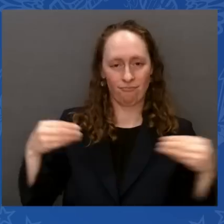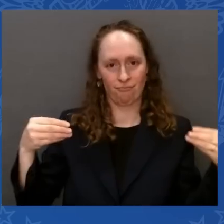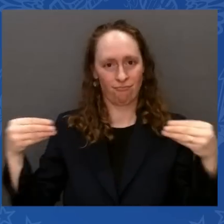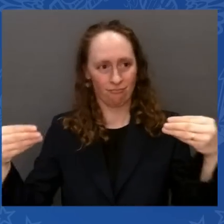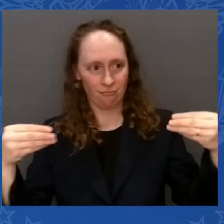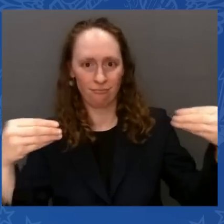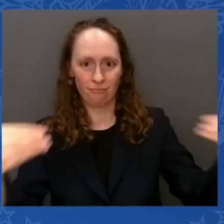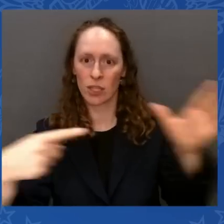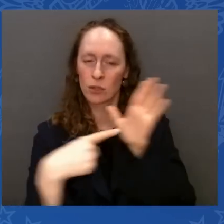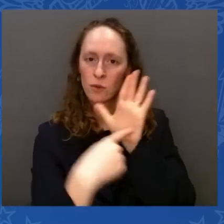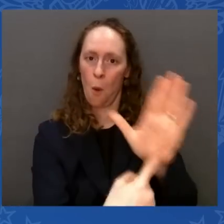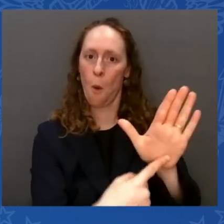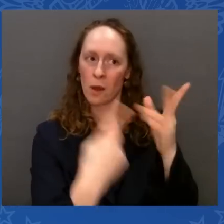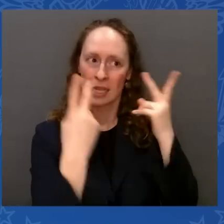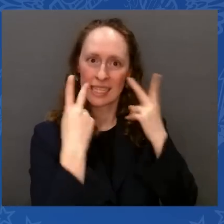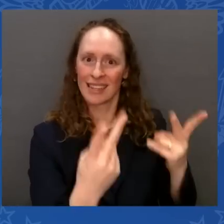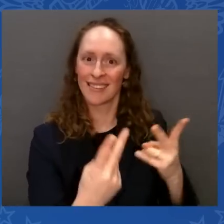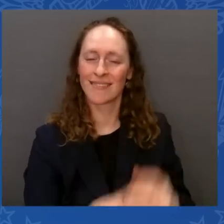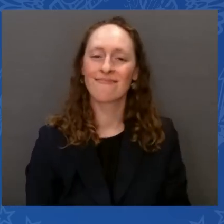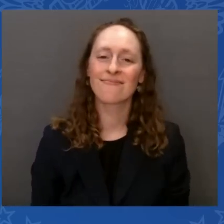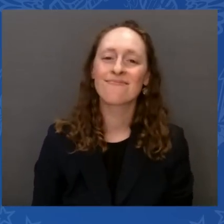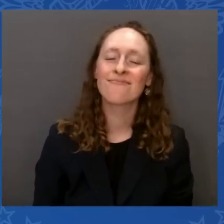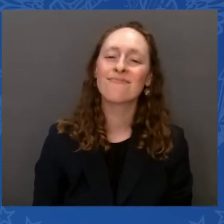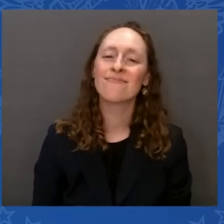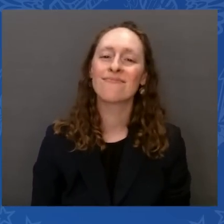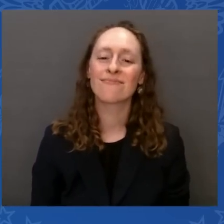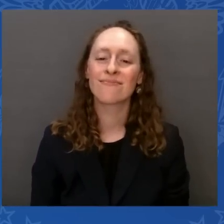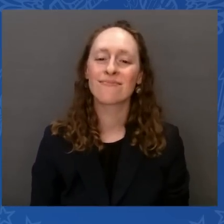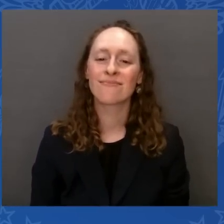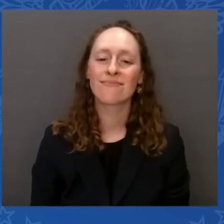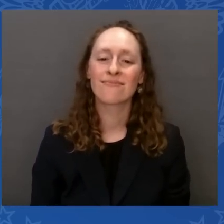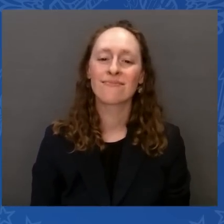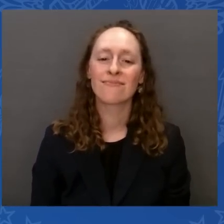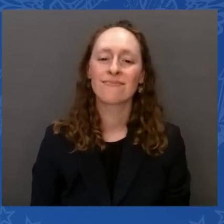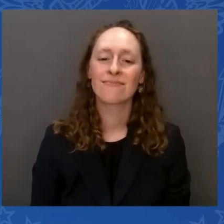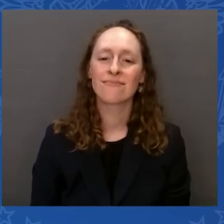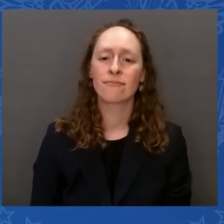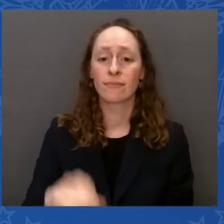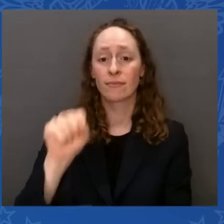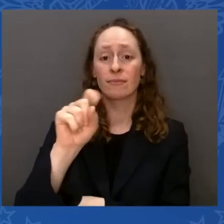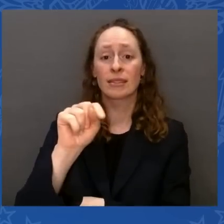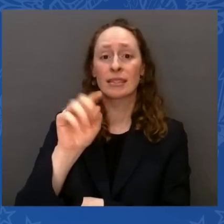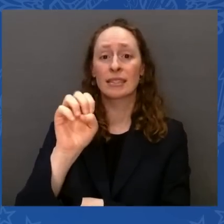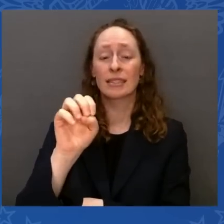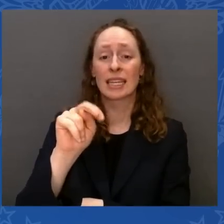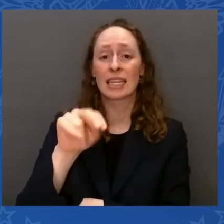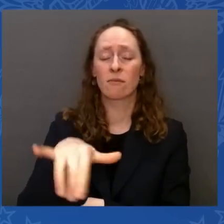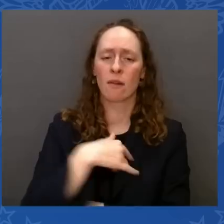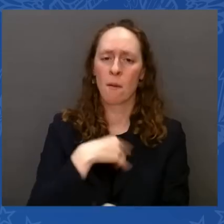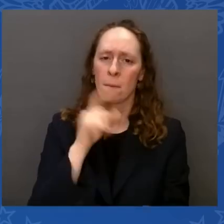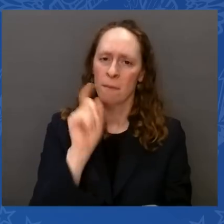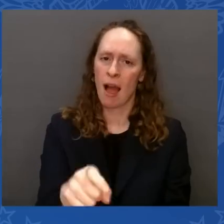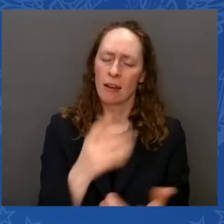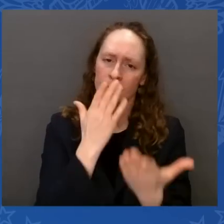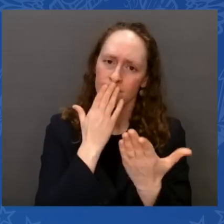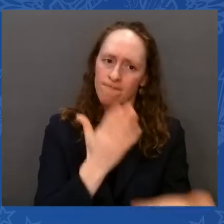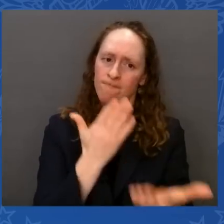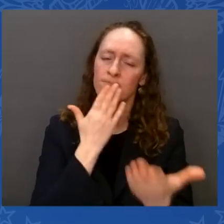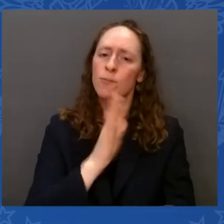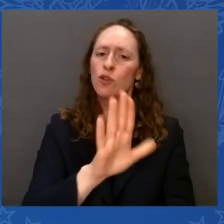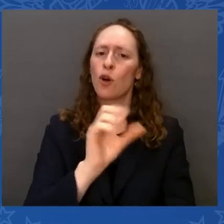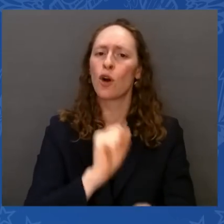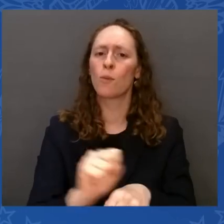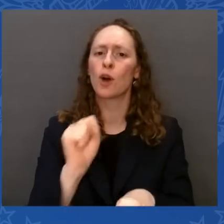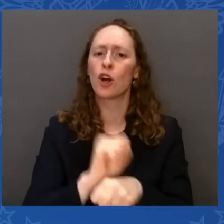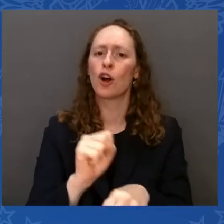thanks for the work you're doing in this coordination as well. We really have to — we just really have to make this thing sing. Some of it's